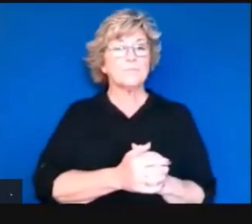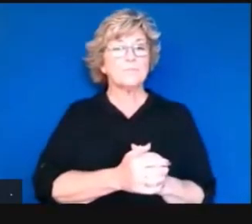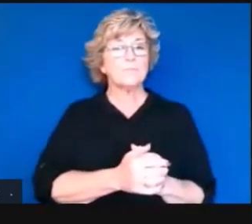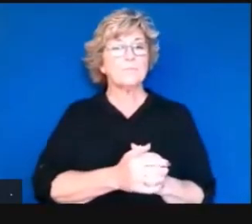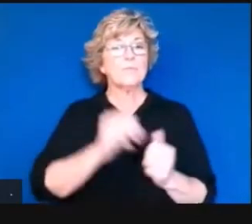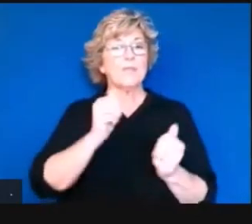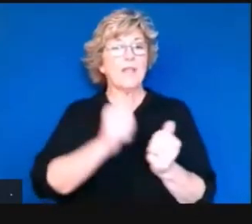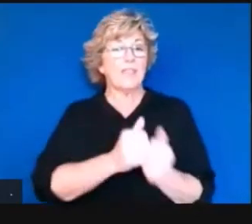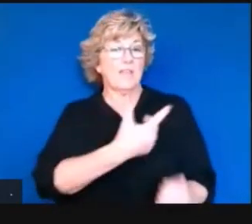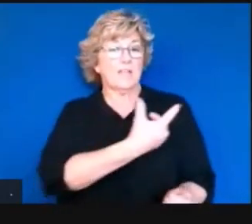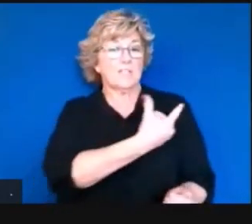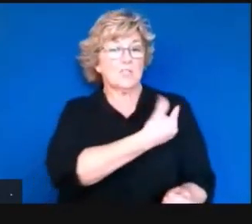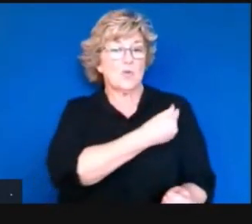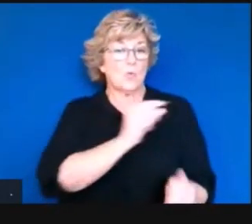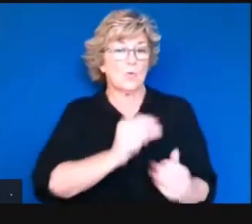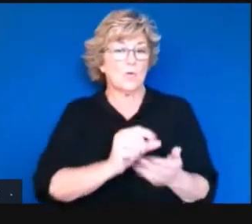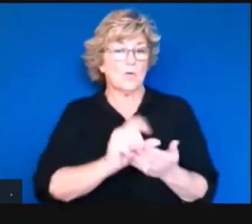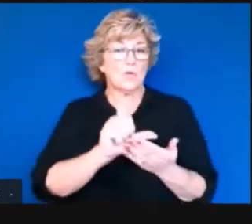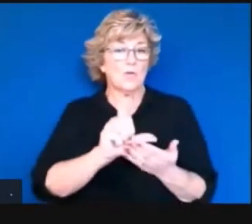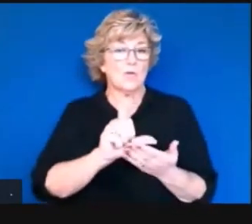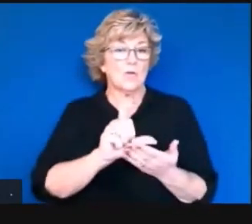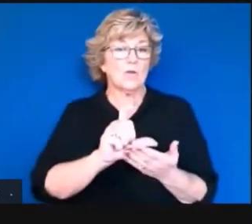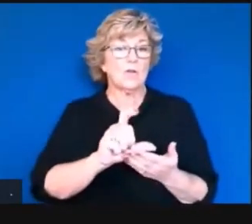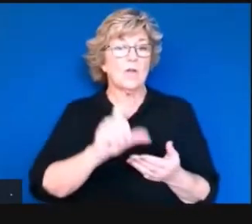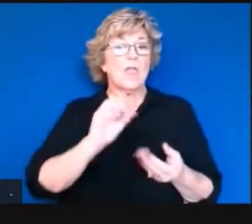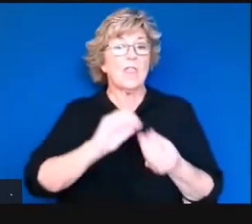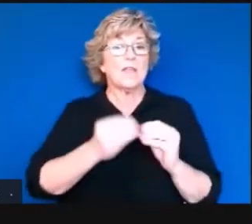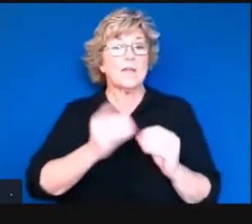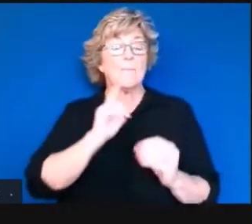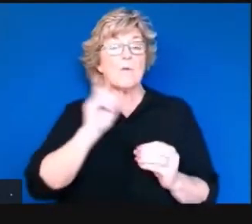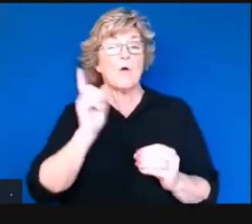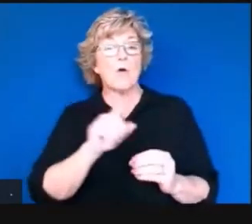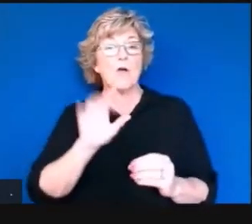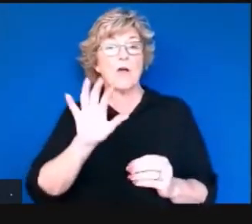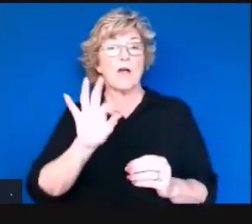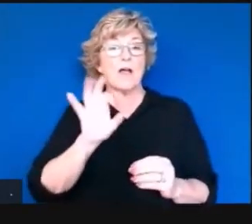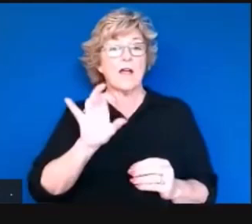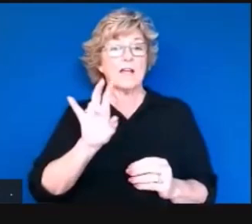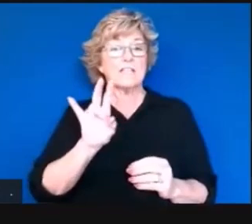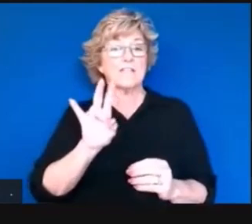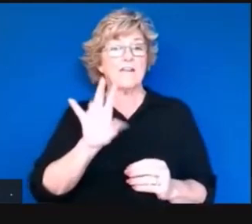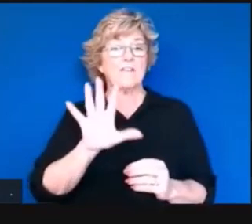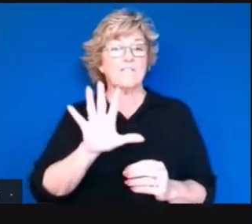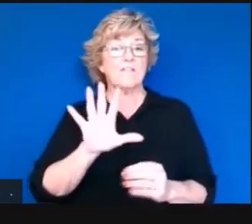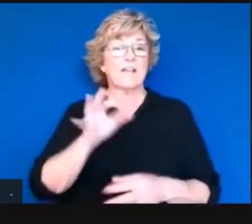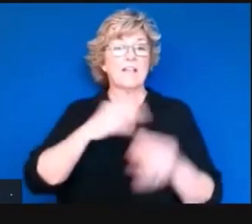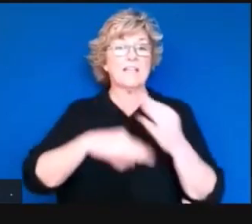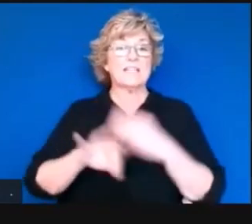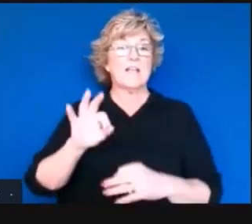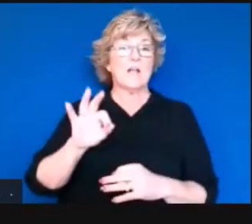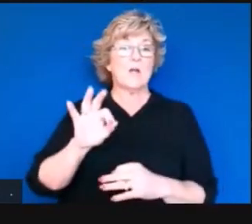vial and the total number that you have to order, 975 versus 100